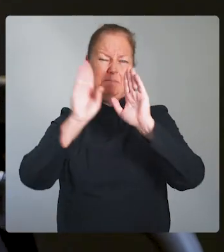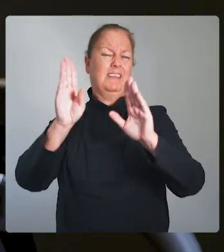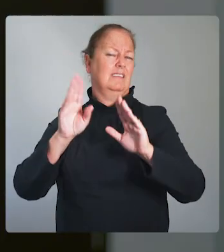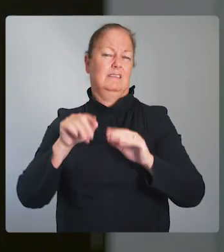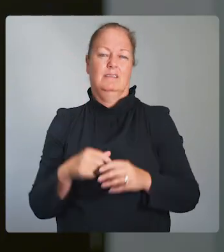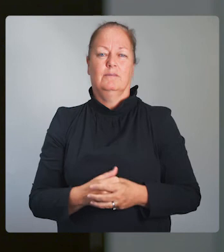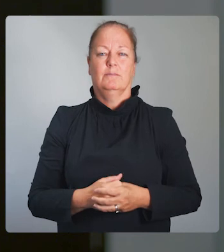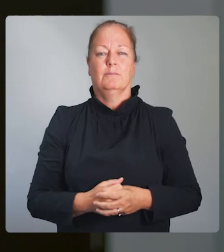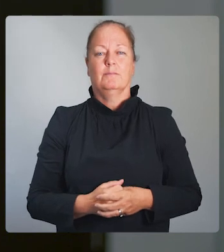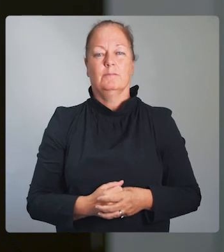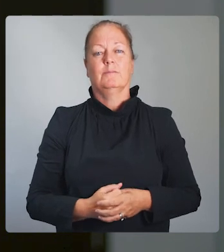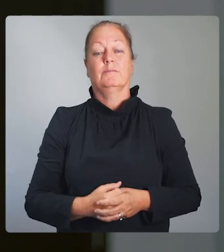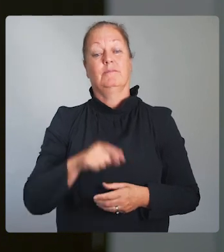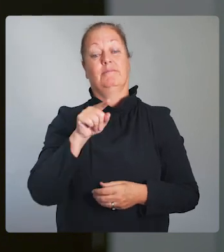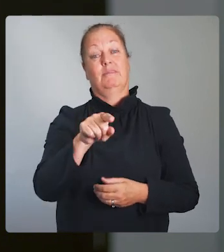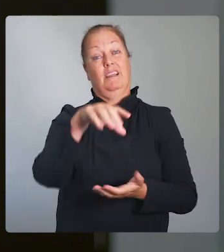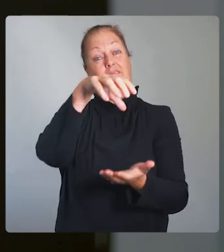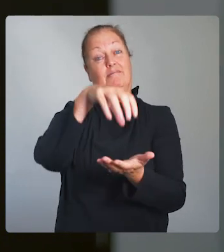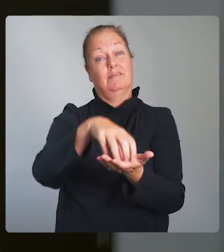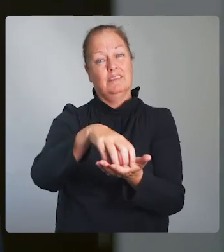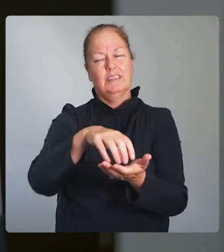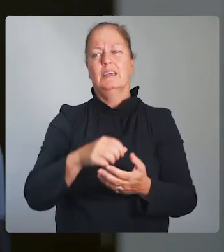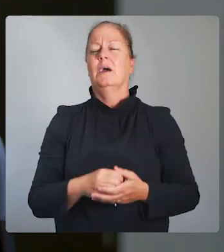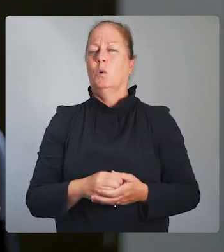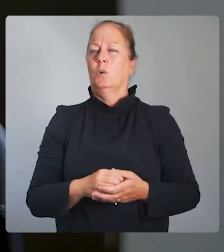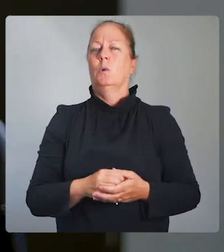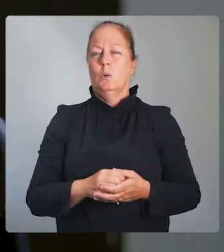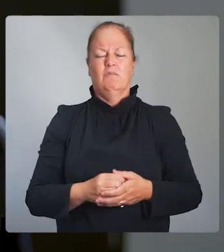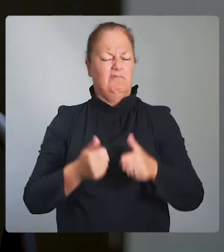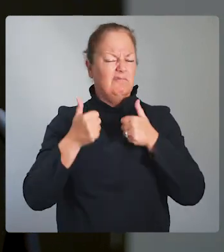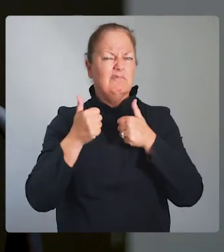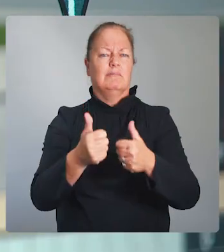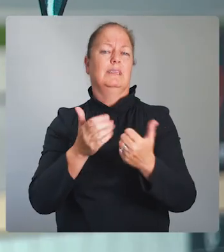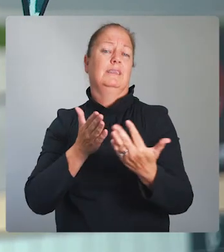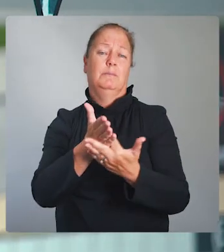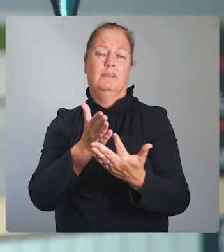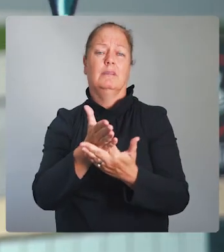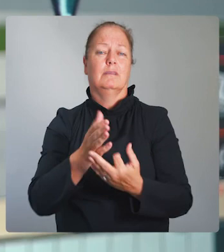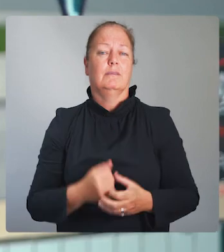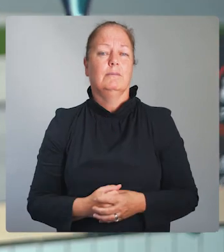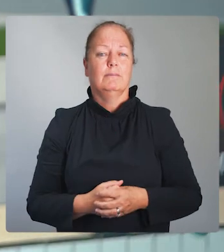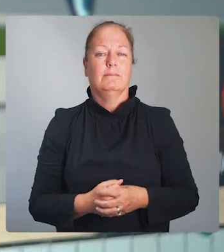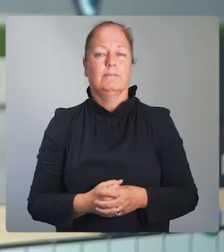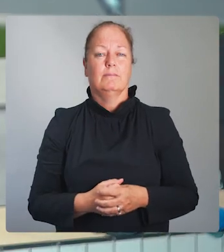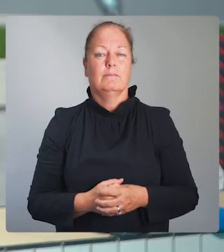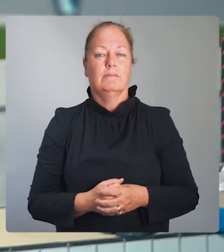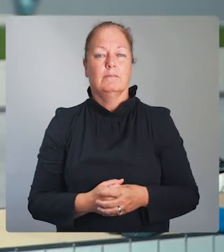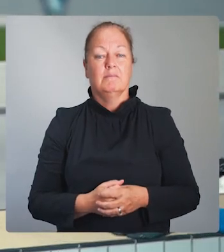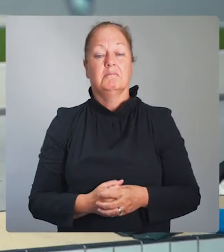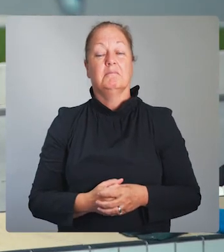the spirit is accessible. It is